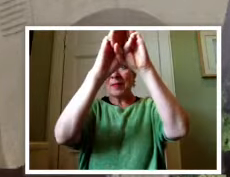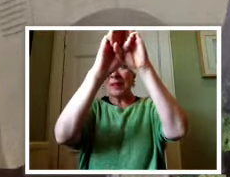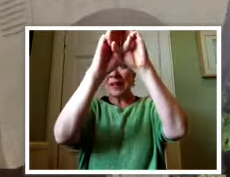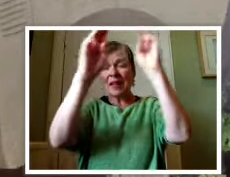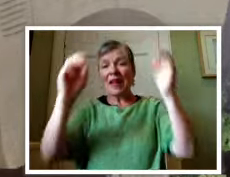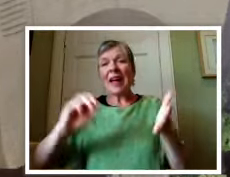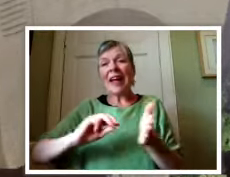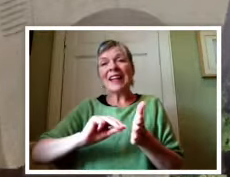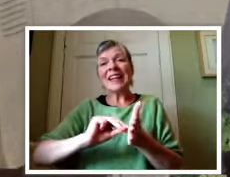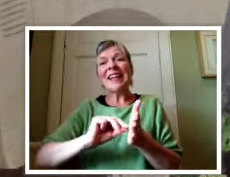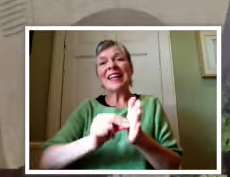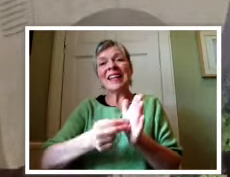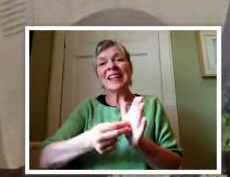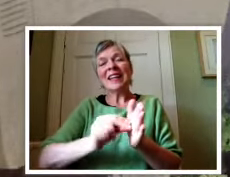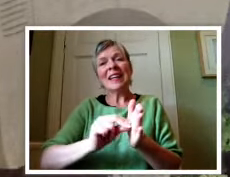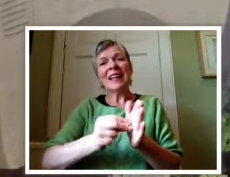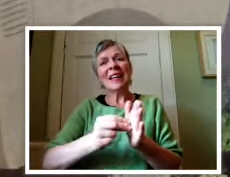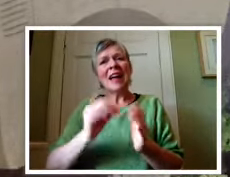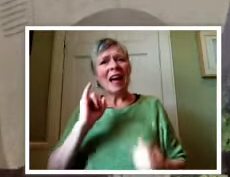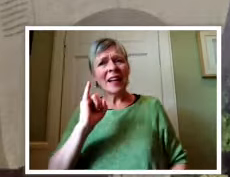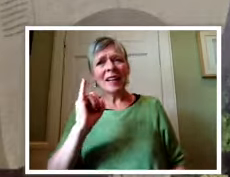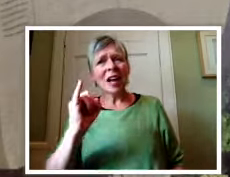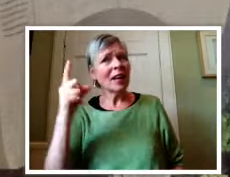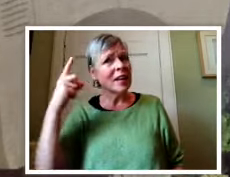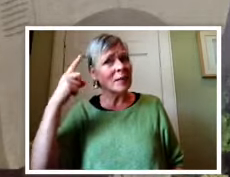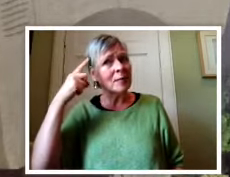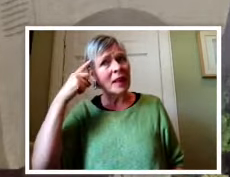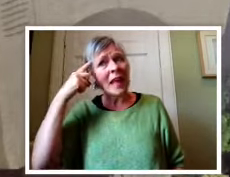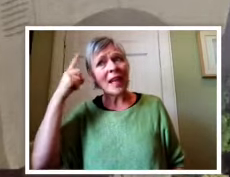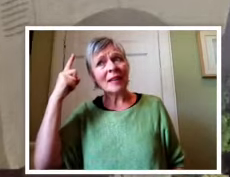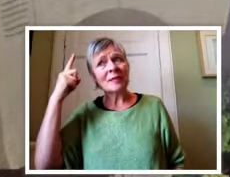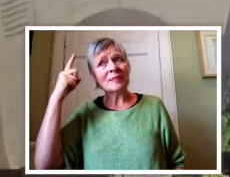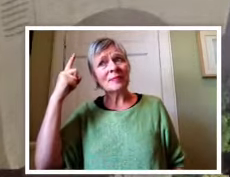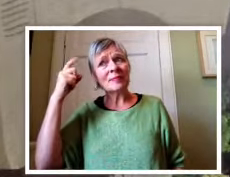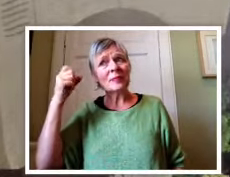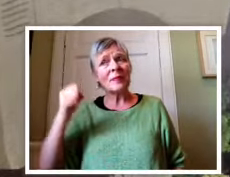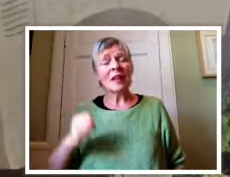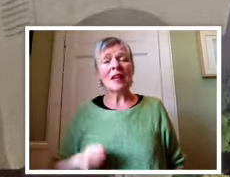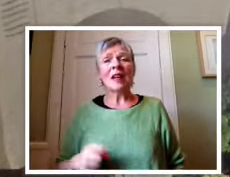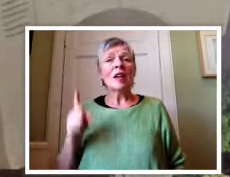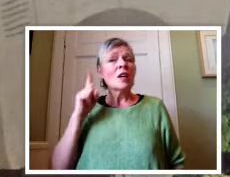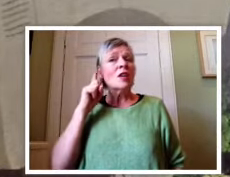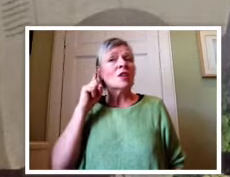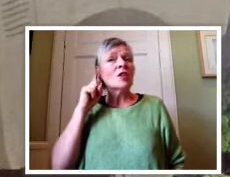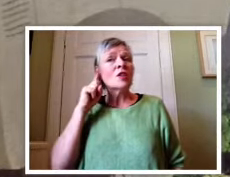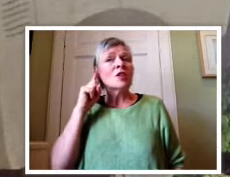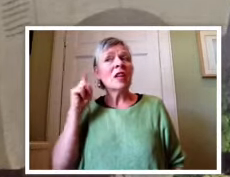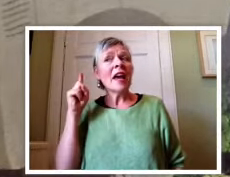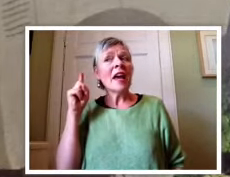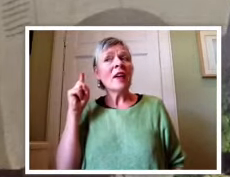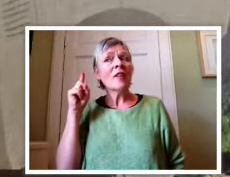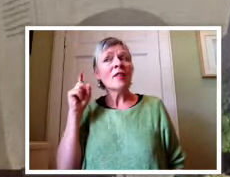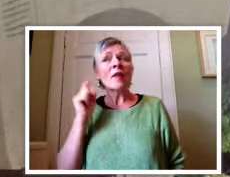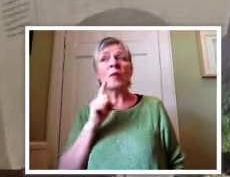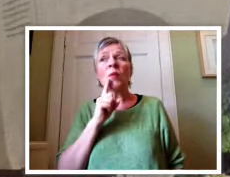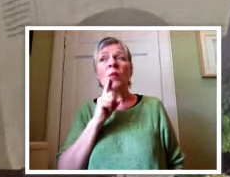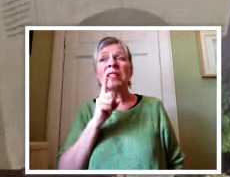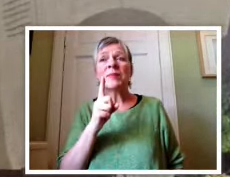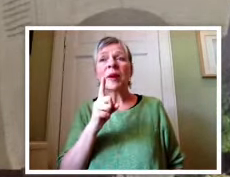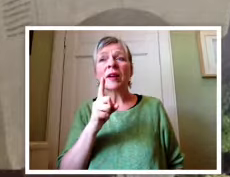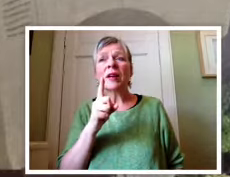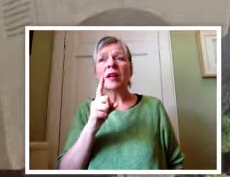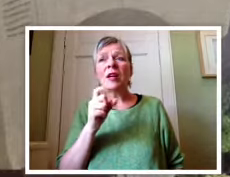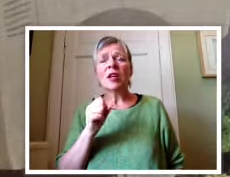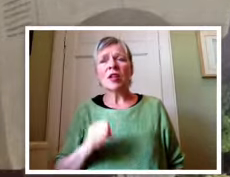and a key and a cunning plan. She heard them